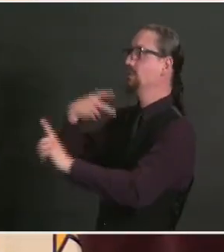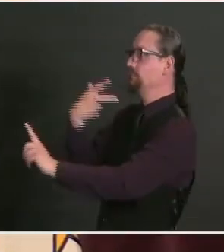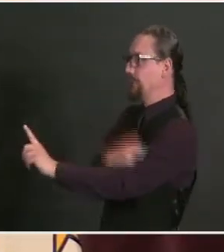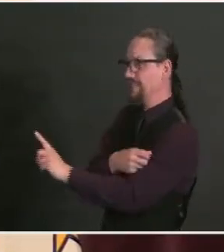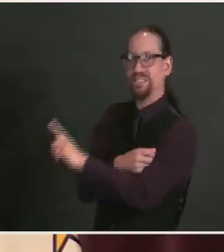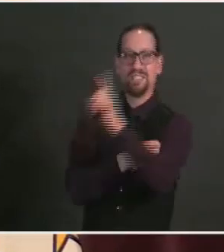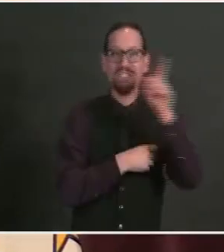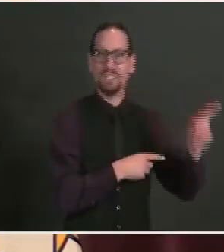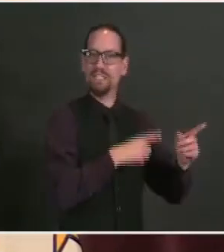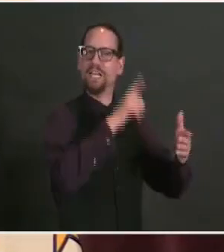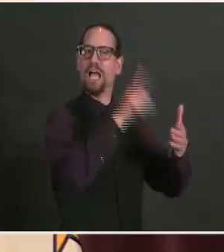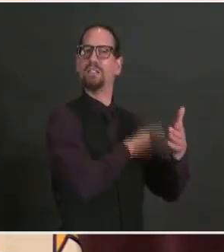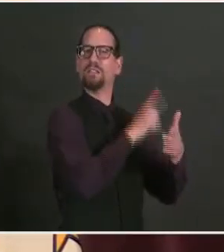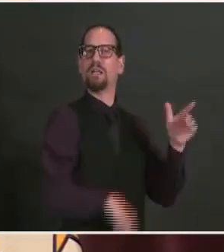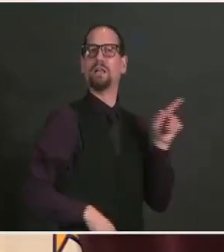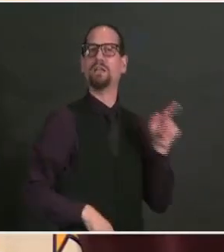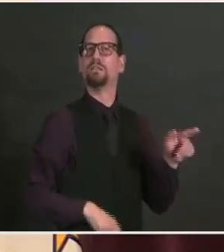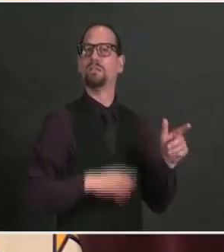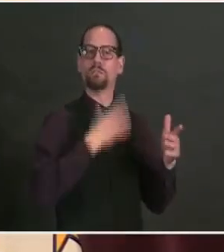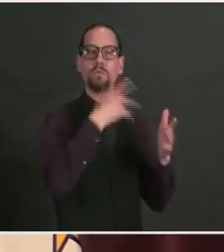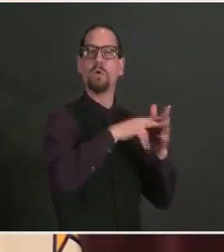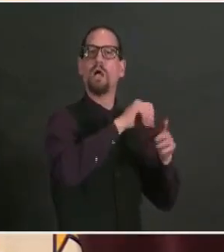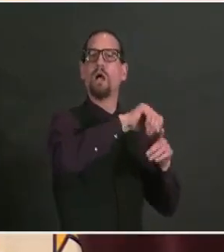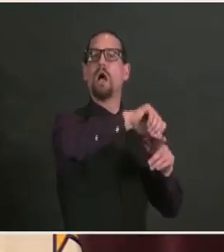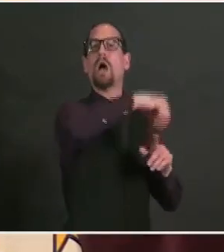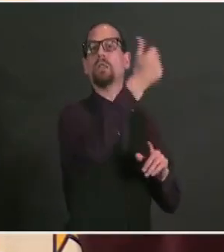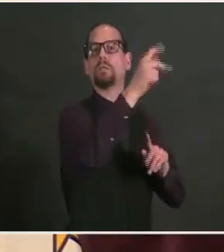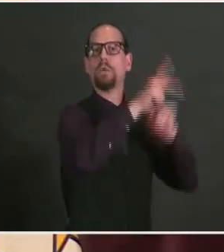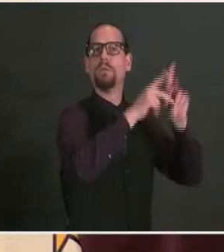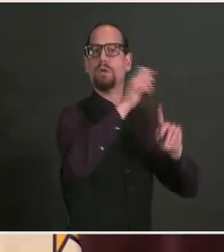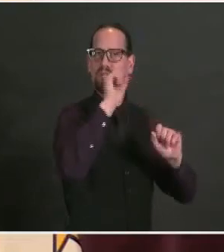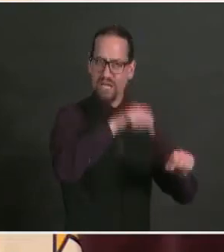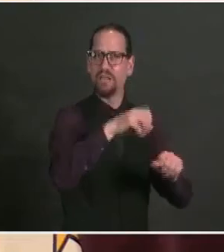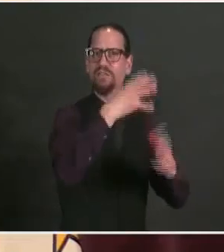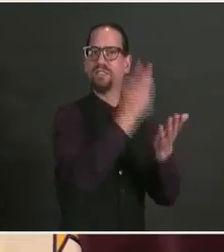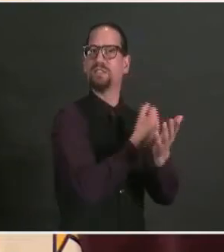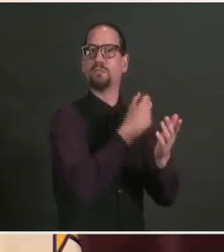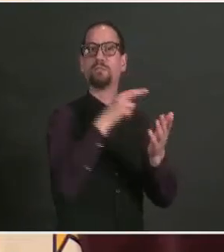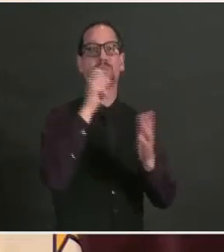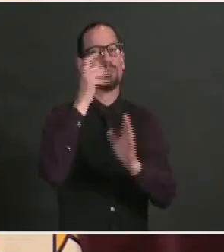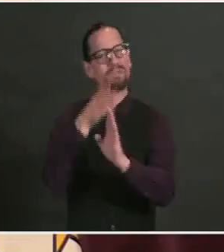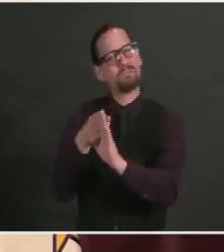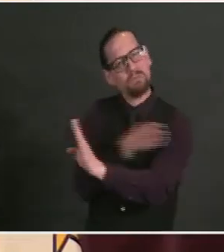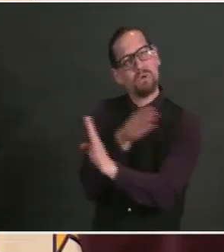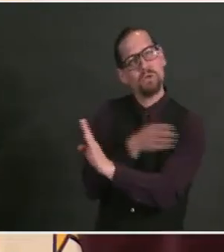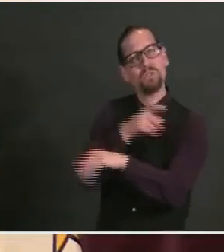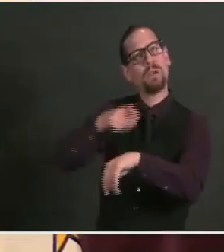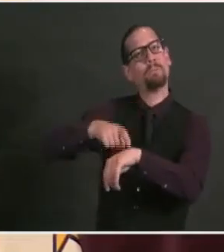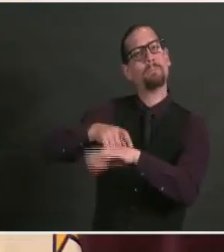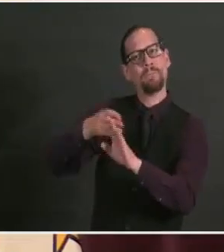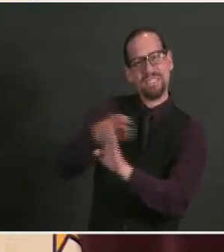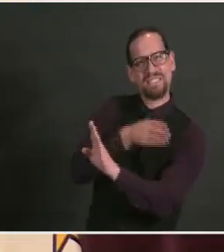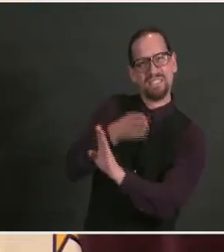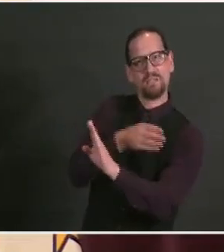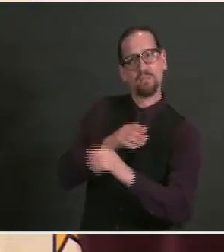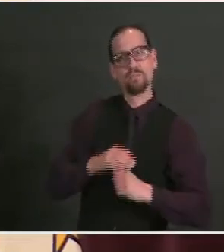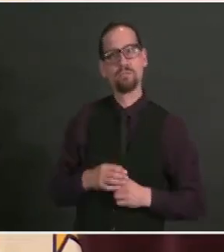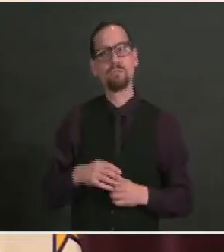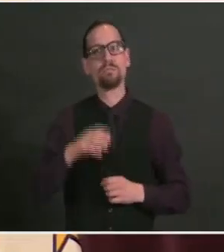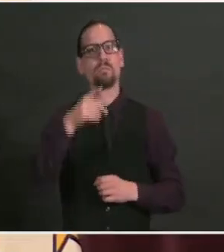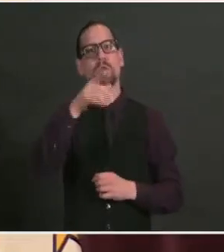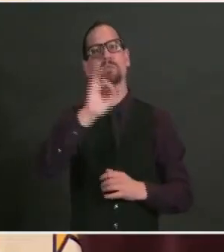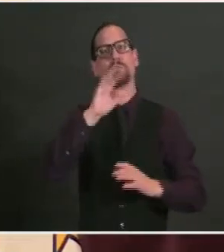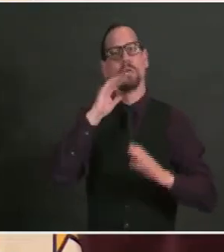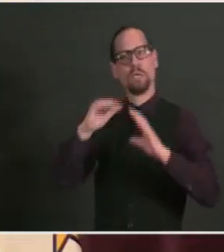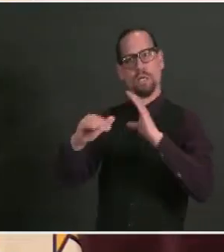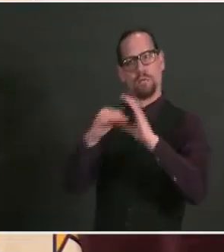shots in arms as quickly as we can. In order to cancel your appointment, you can do so from a link in your confirmation email or by calling